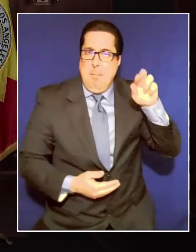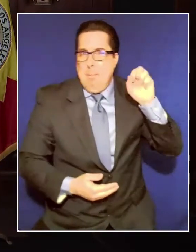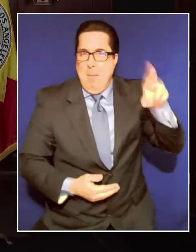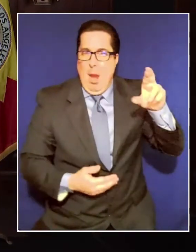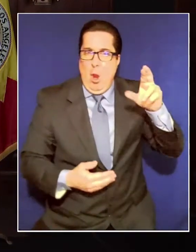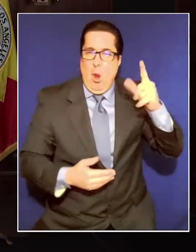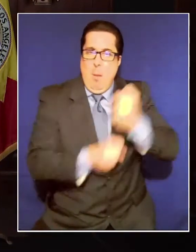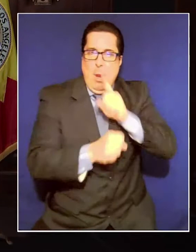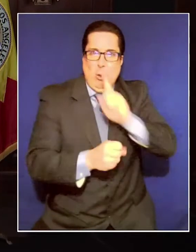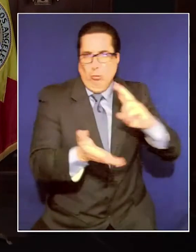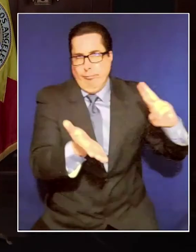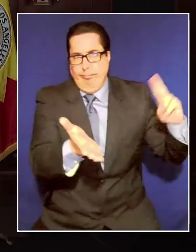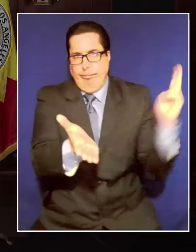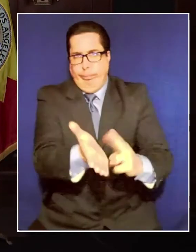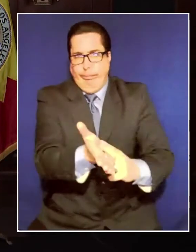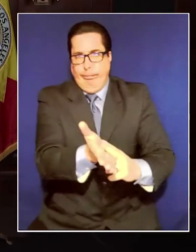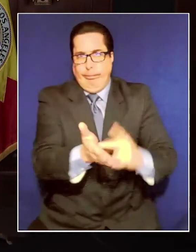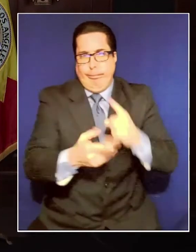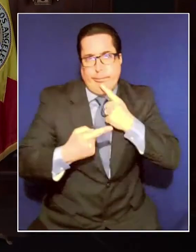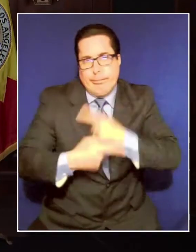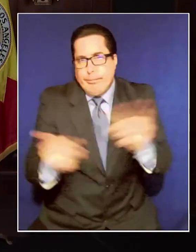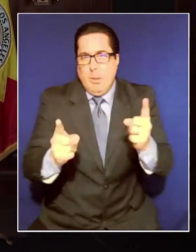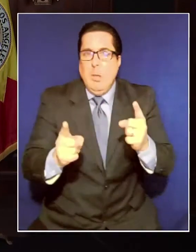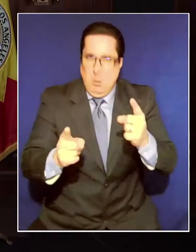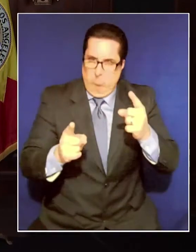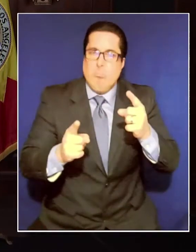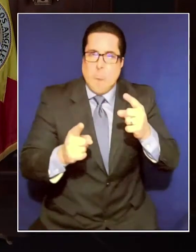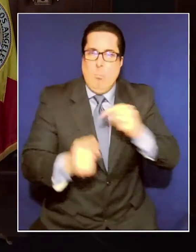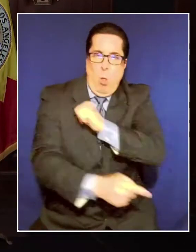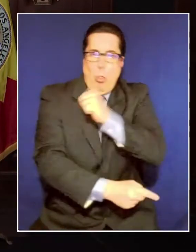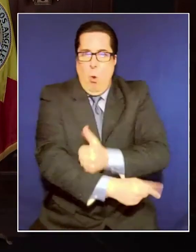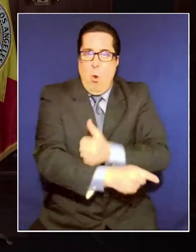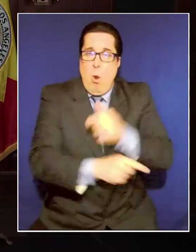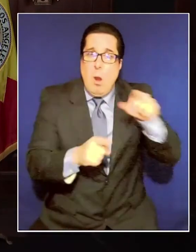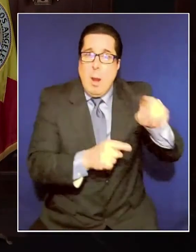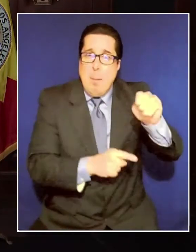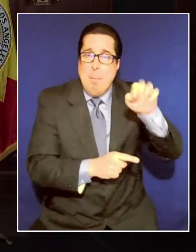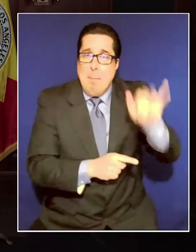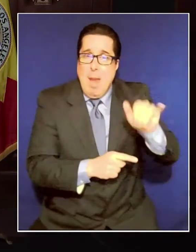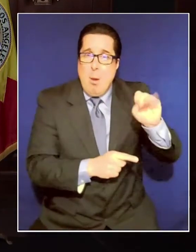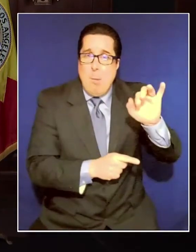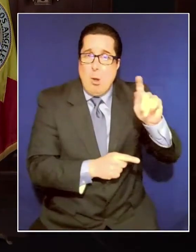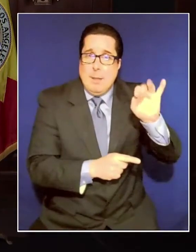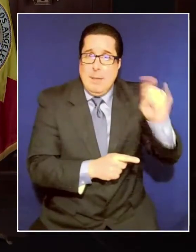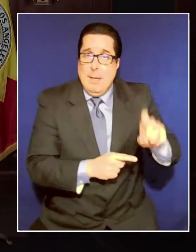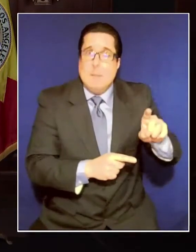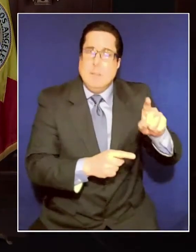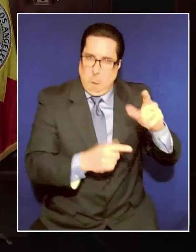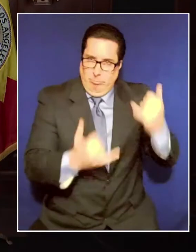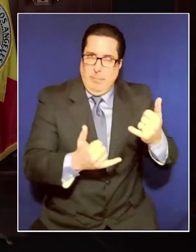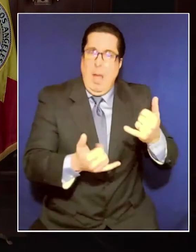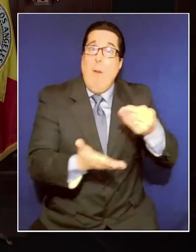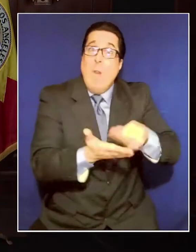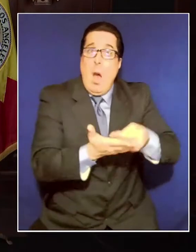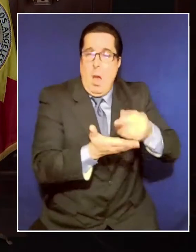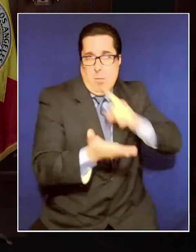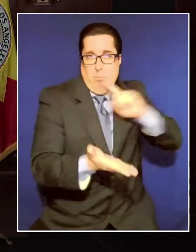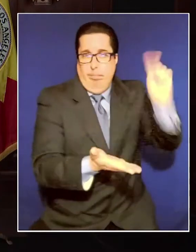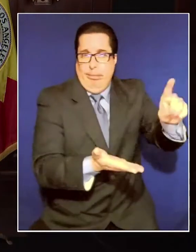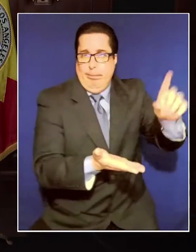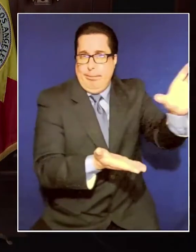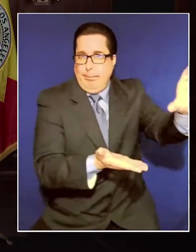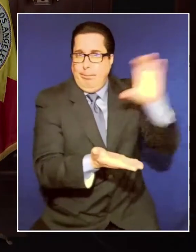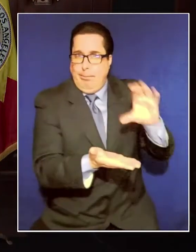City Council, I met today with our Council President Nuri Martinez, to authorize upfront funding to extend our City leases on multiple